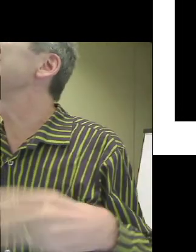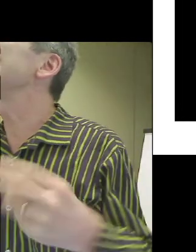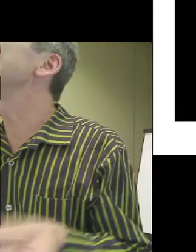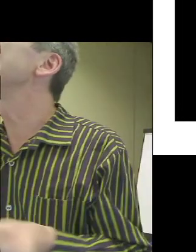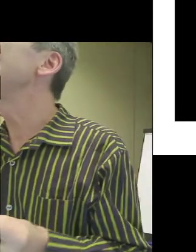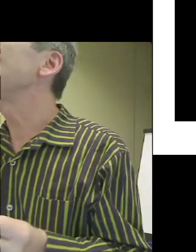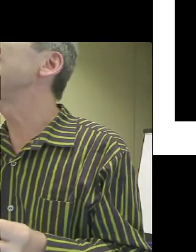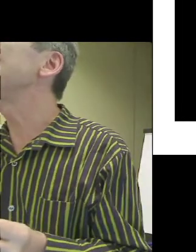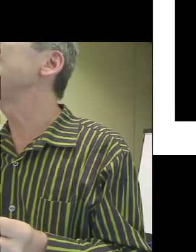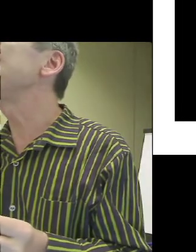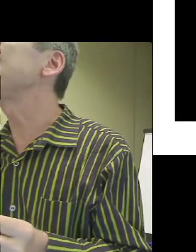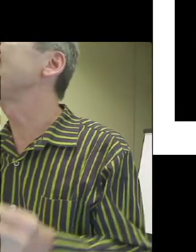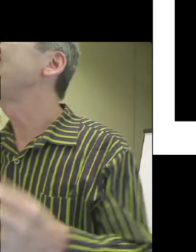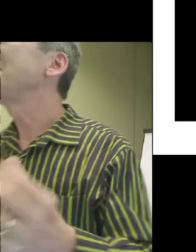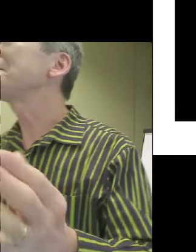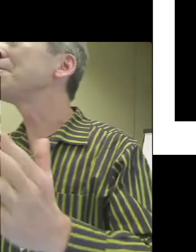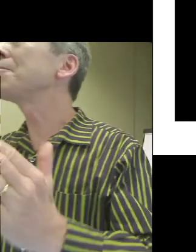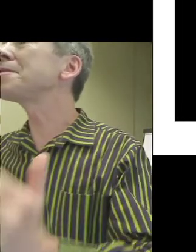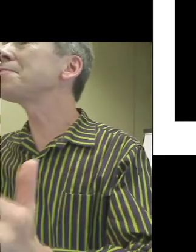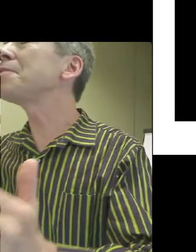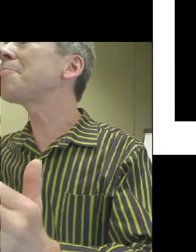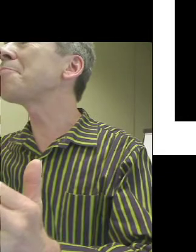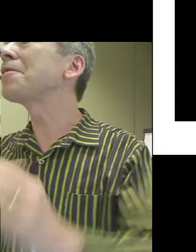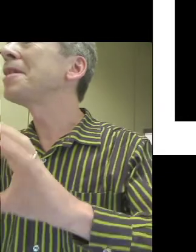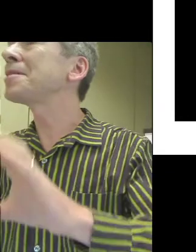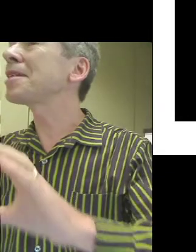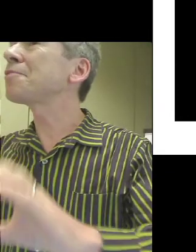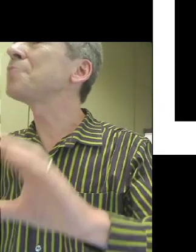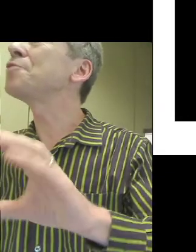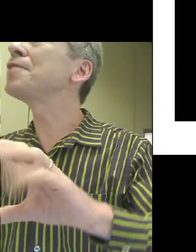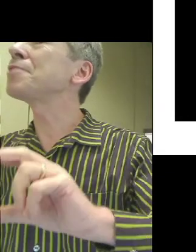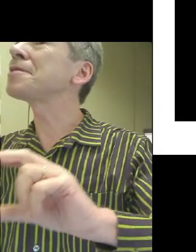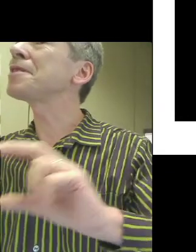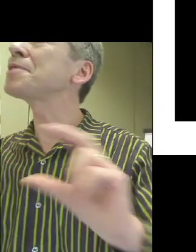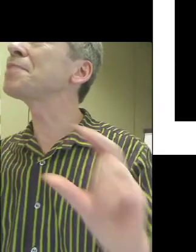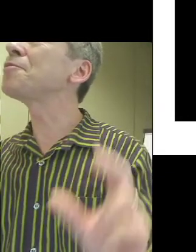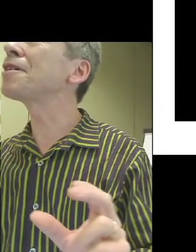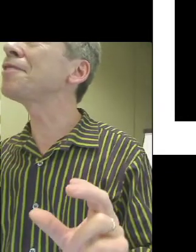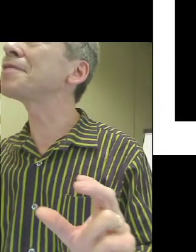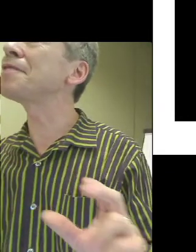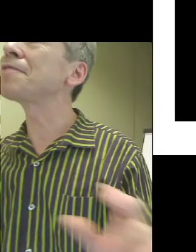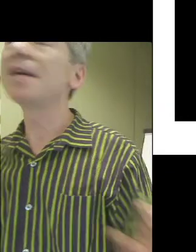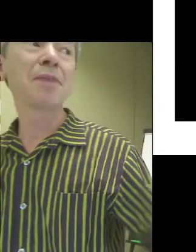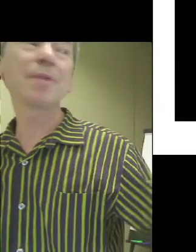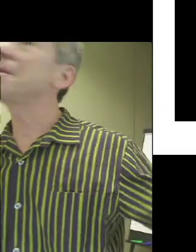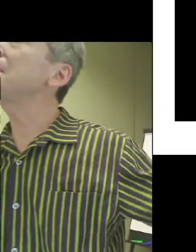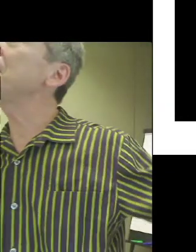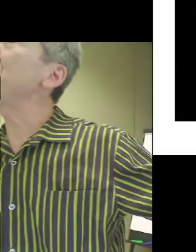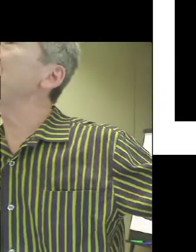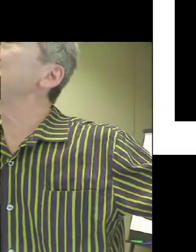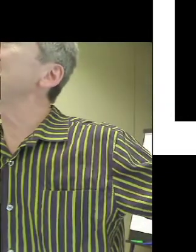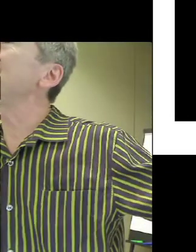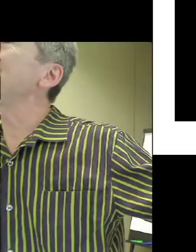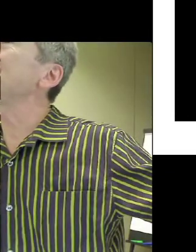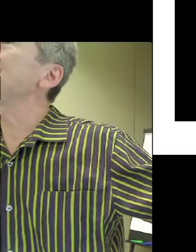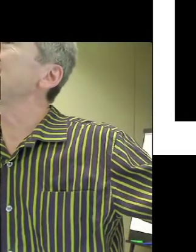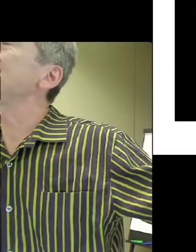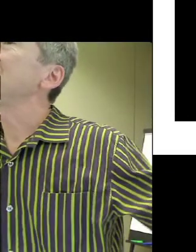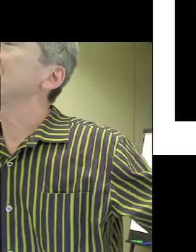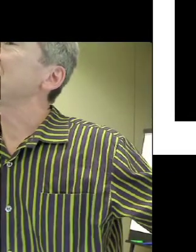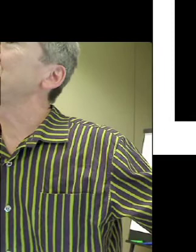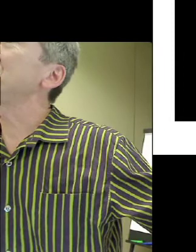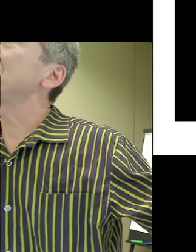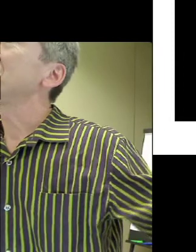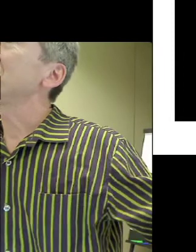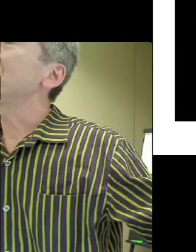people, there is no audio description. So we want to remember that we are moving towards something more inclusive, but here may well be a language